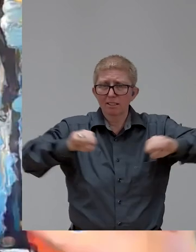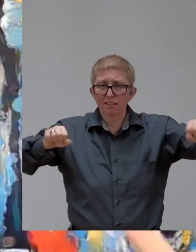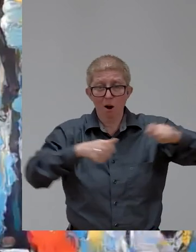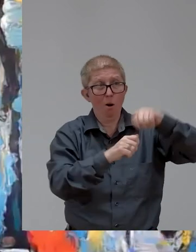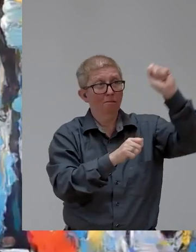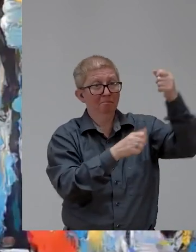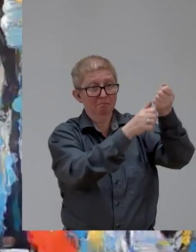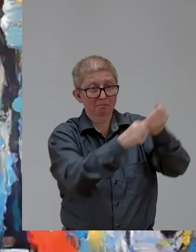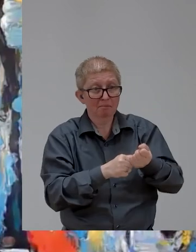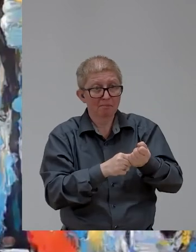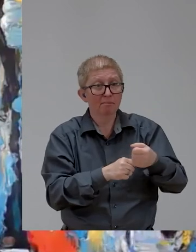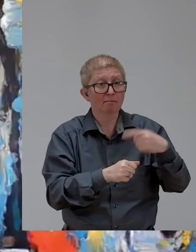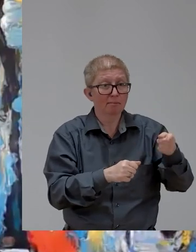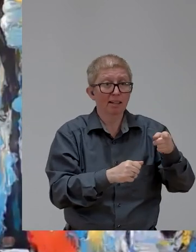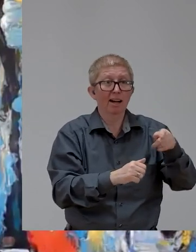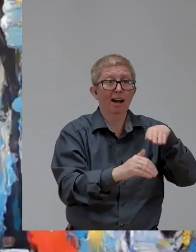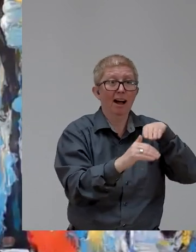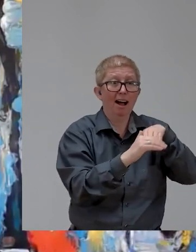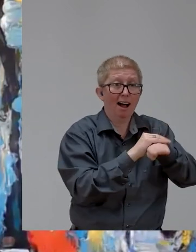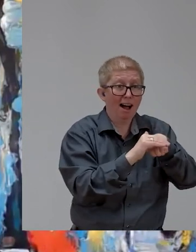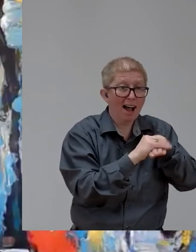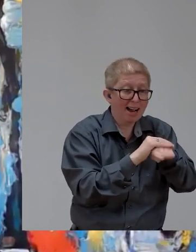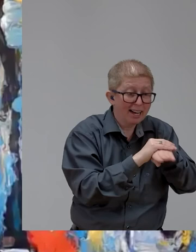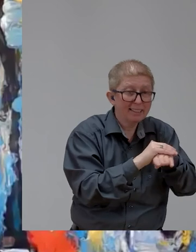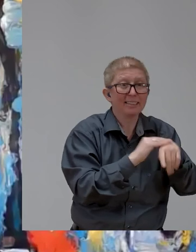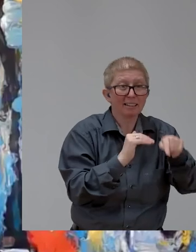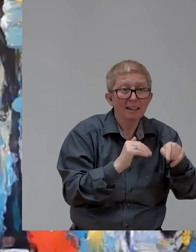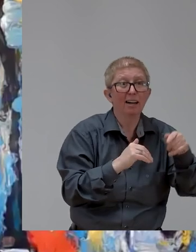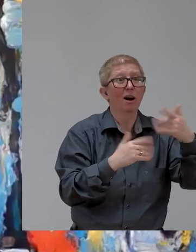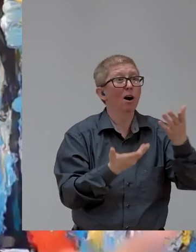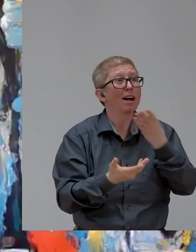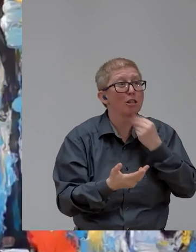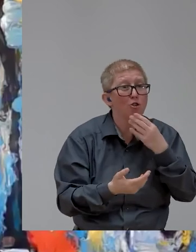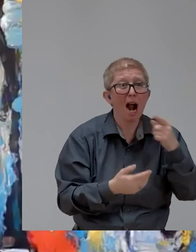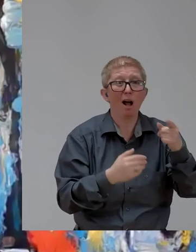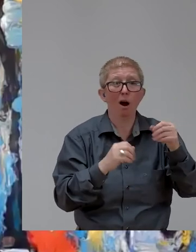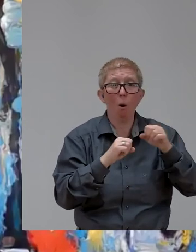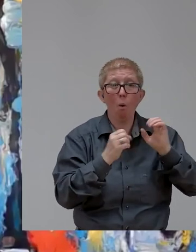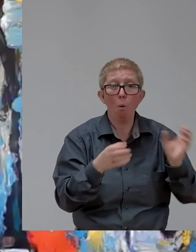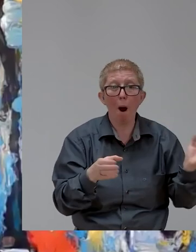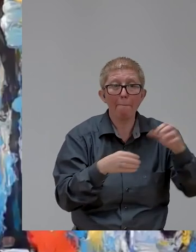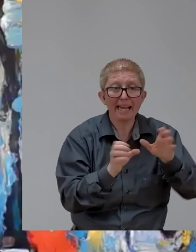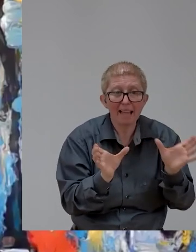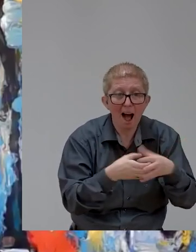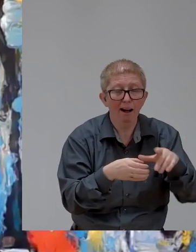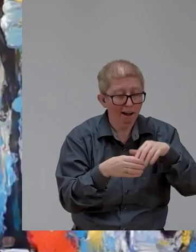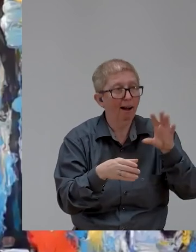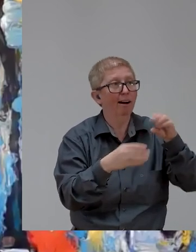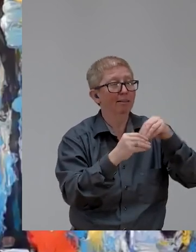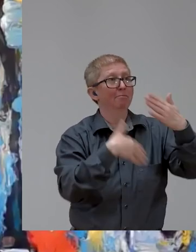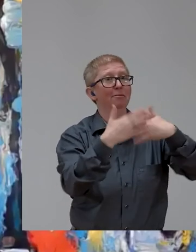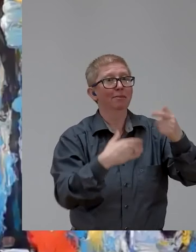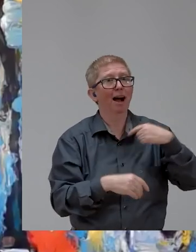the international network that we're doing. Because when I saw him, I understood that everyone can. You just have to believe.